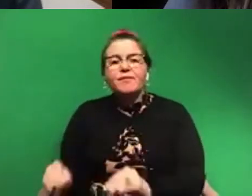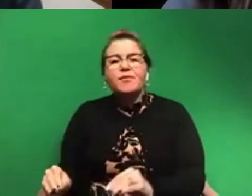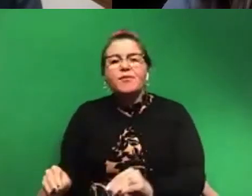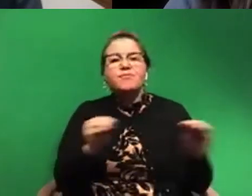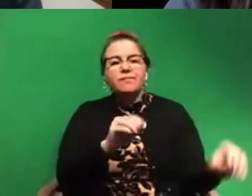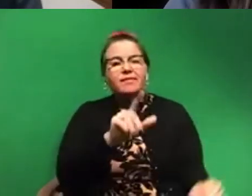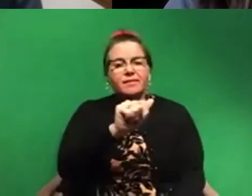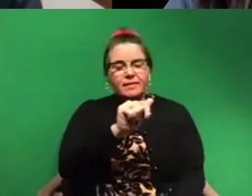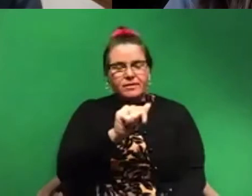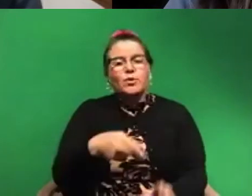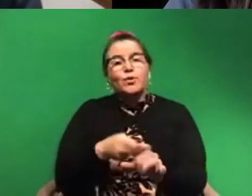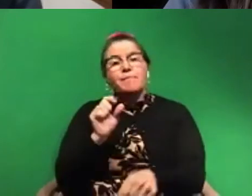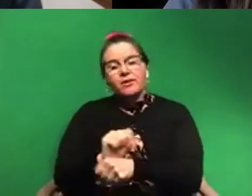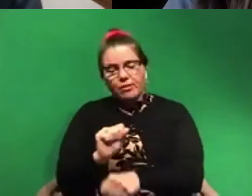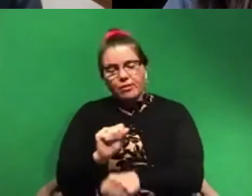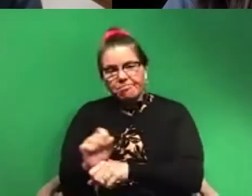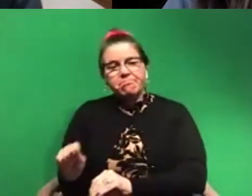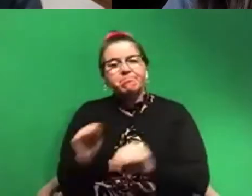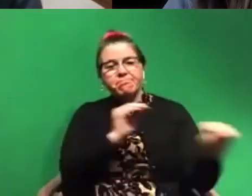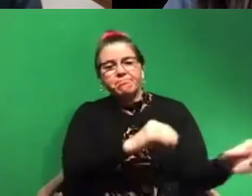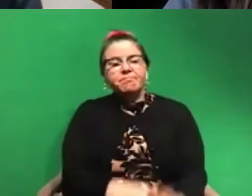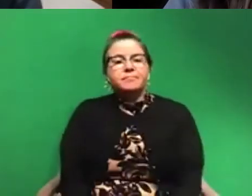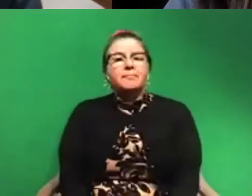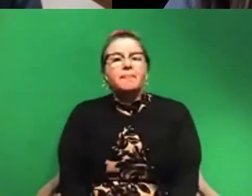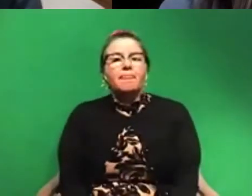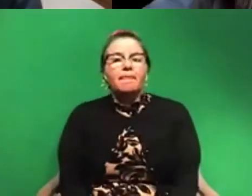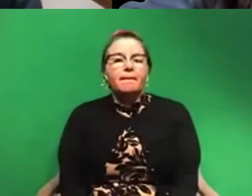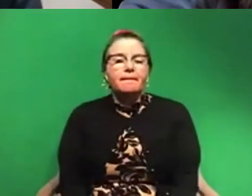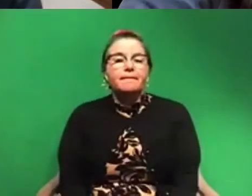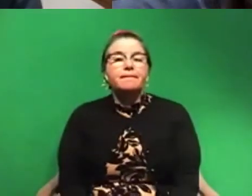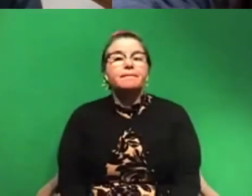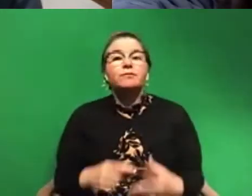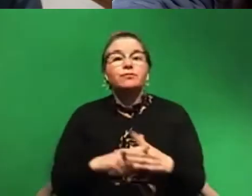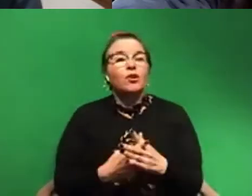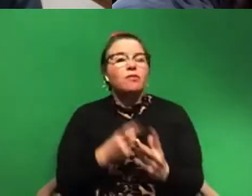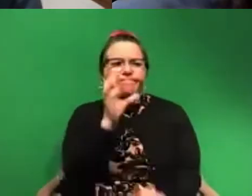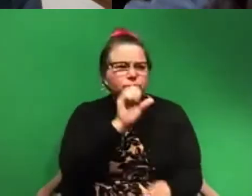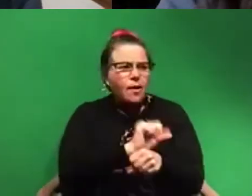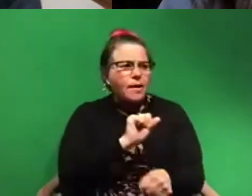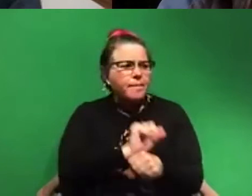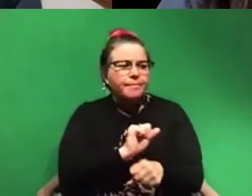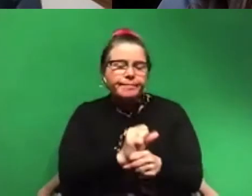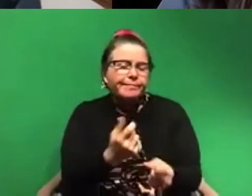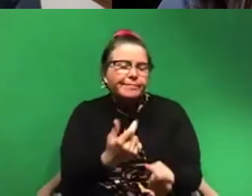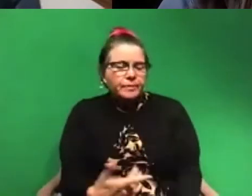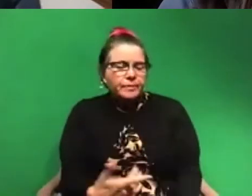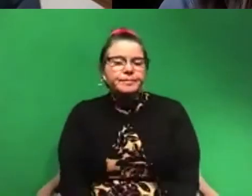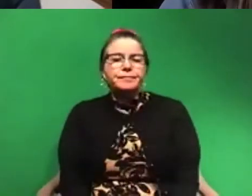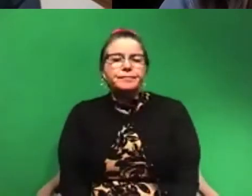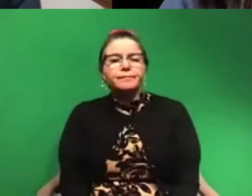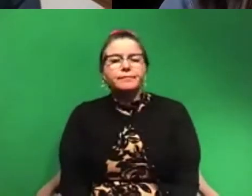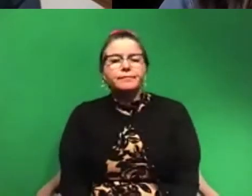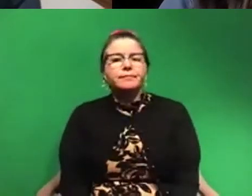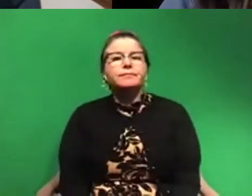moved to Los Angeles and started looking for work, as one does. And ended up working at the Natural History Museum of LA County